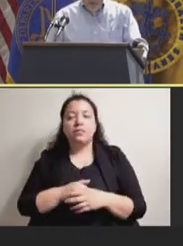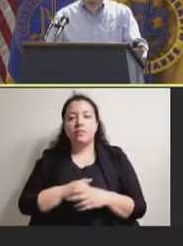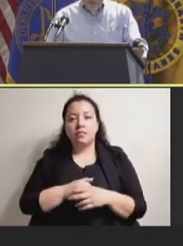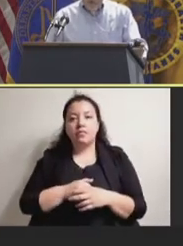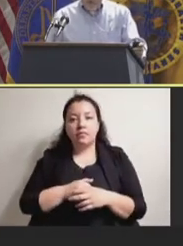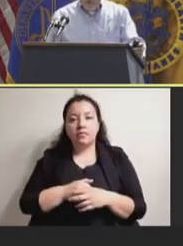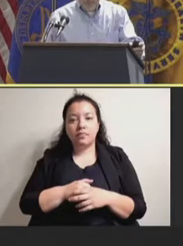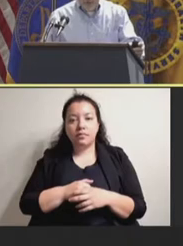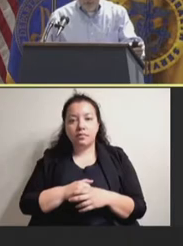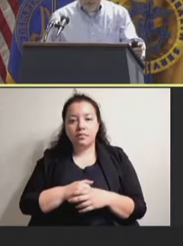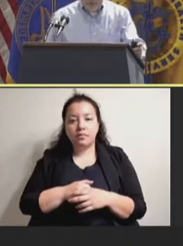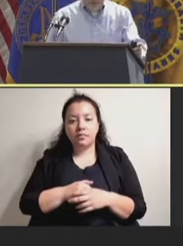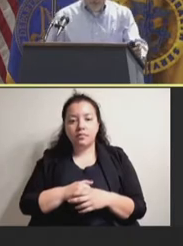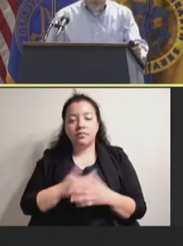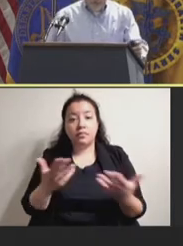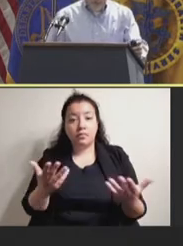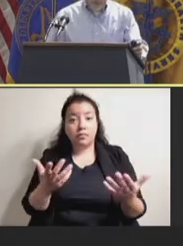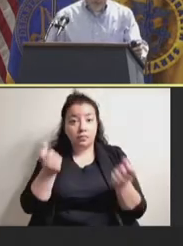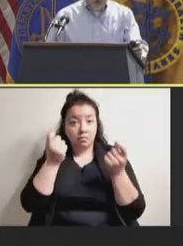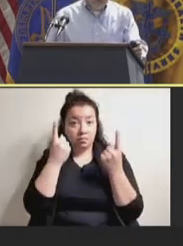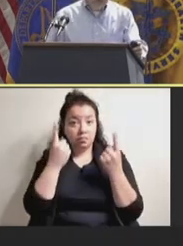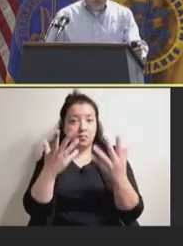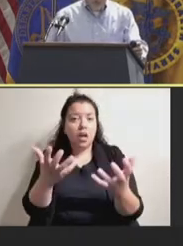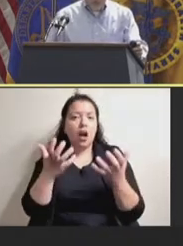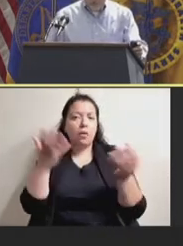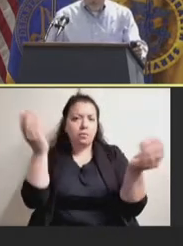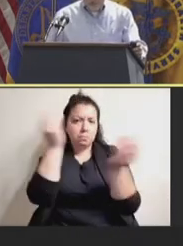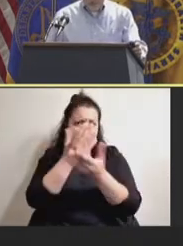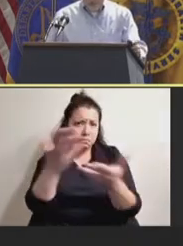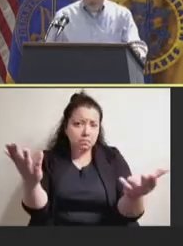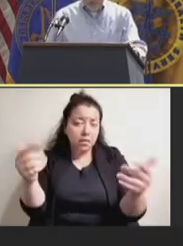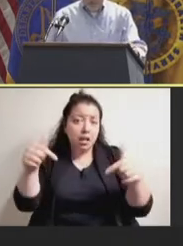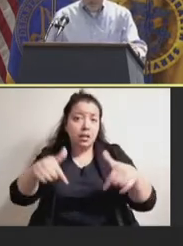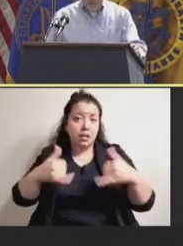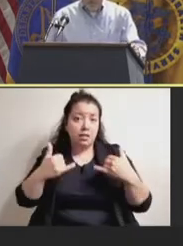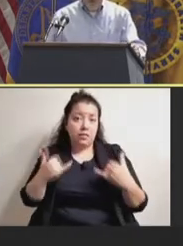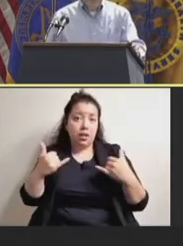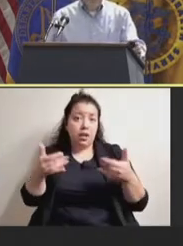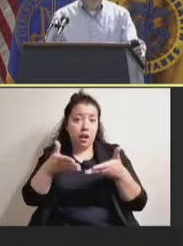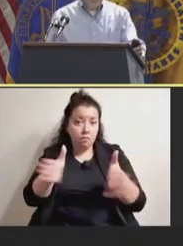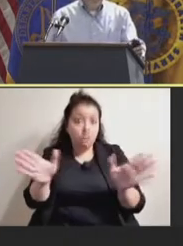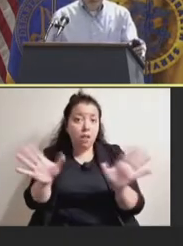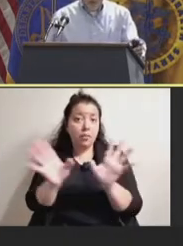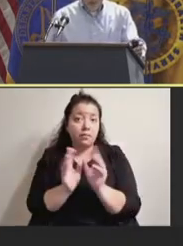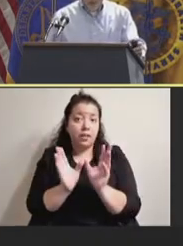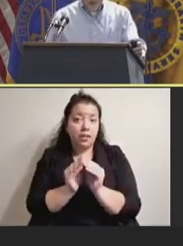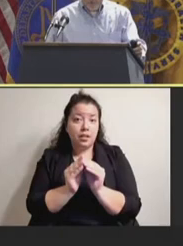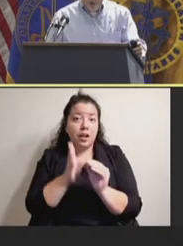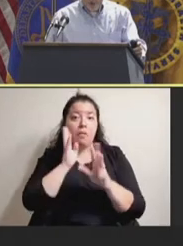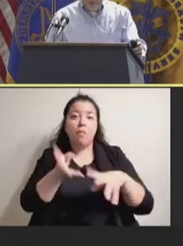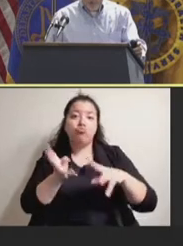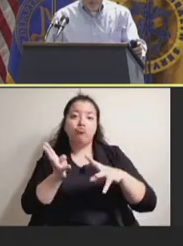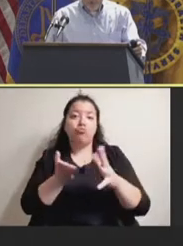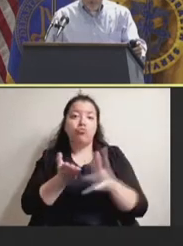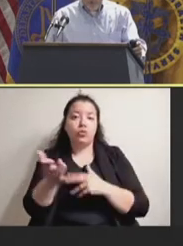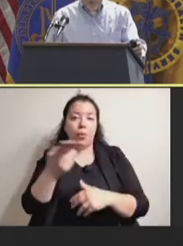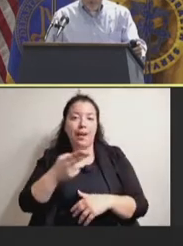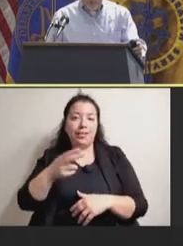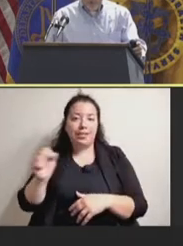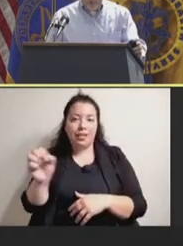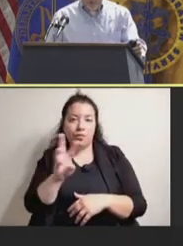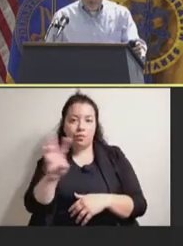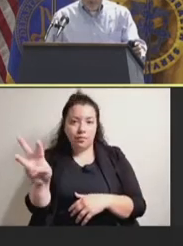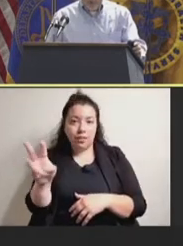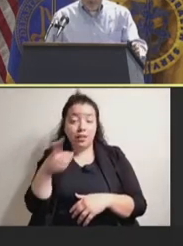In terms of housekeeping, I want to make sure that everyone's aware that this is a public meeting and it's being webcasted on the HHS website. For our